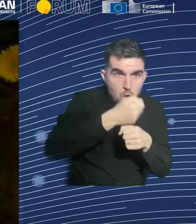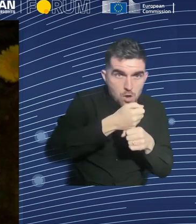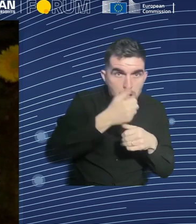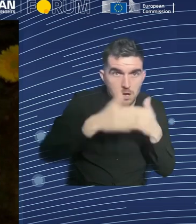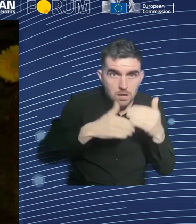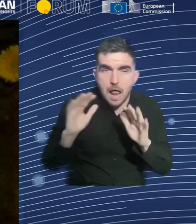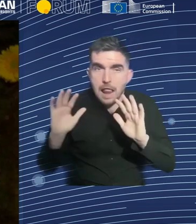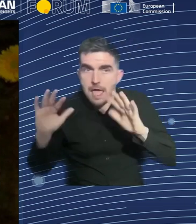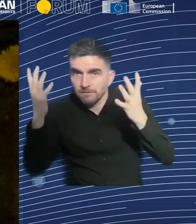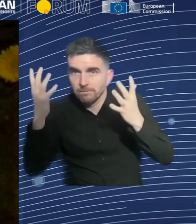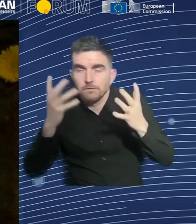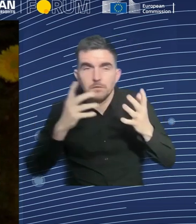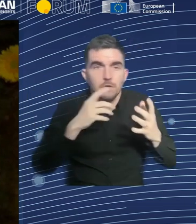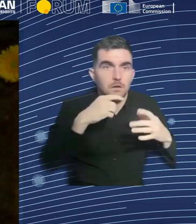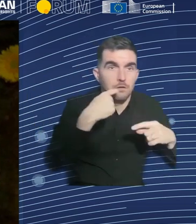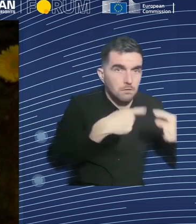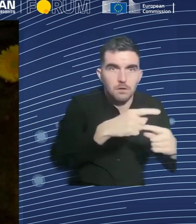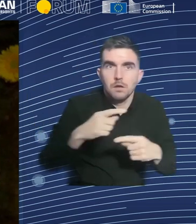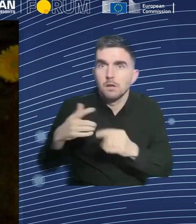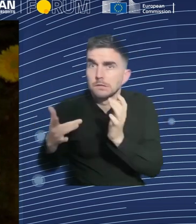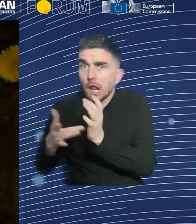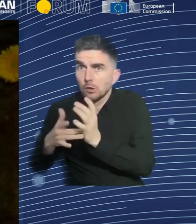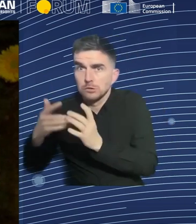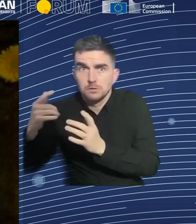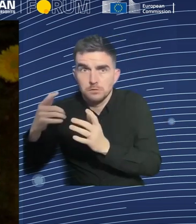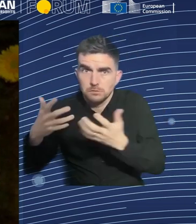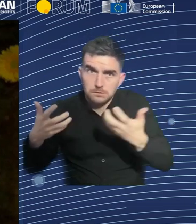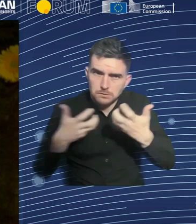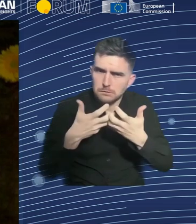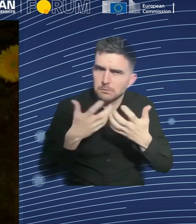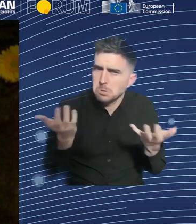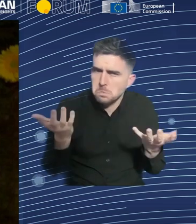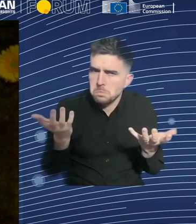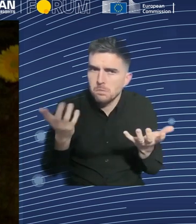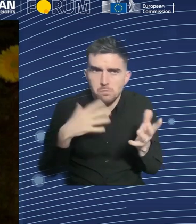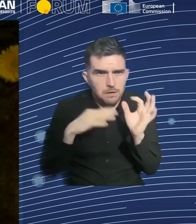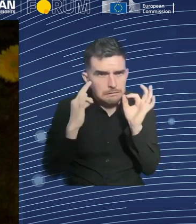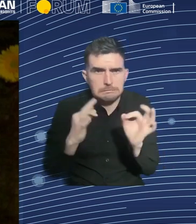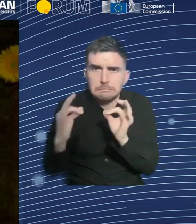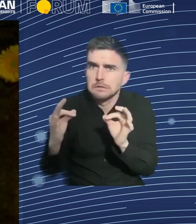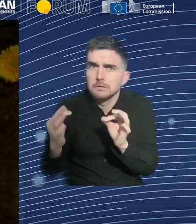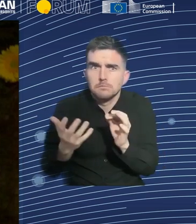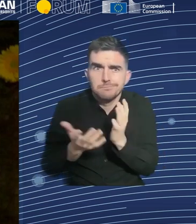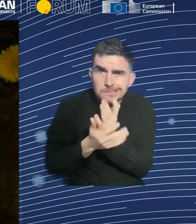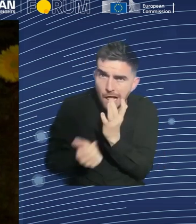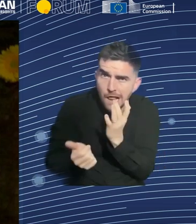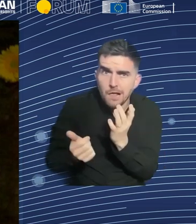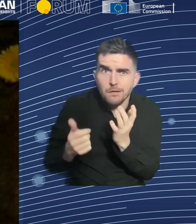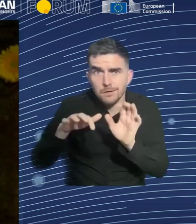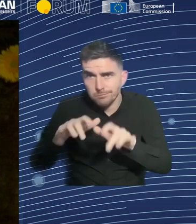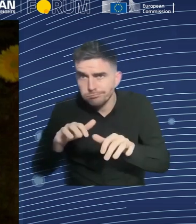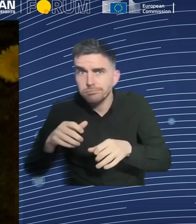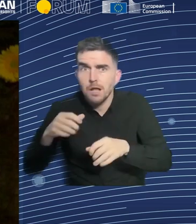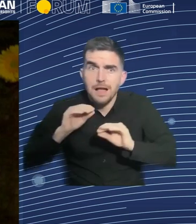tools to know what people need for reskilling. And